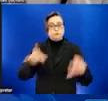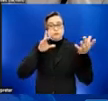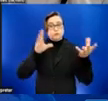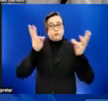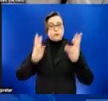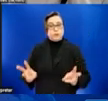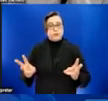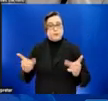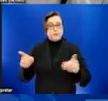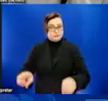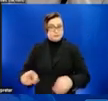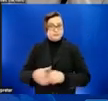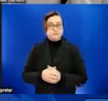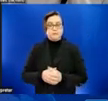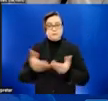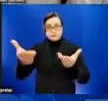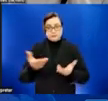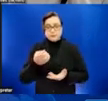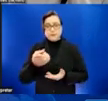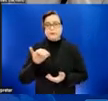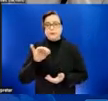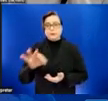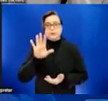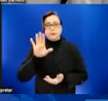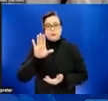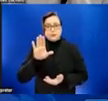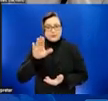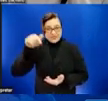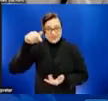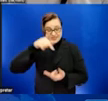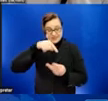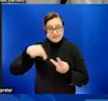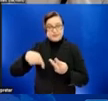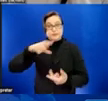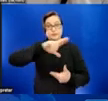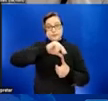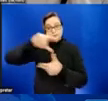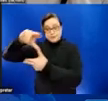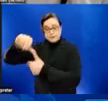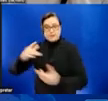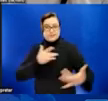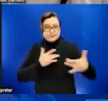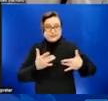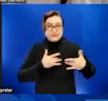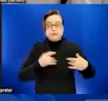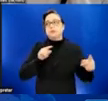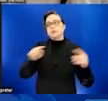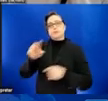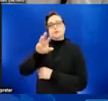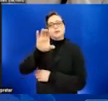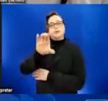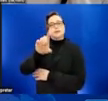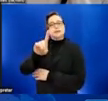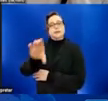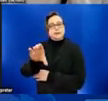invite you, if this is an issue that you have concerns about, to check out CDC's pages, particularly as the storm is going